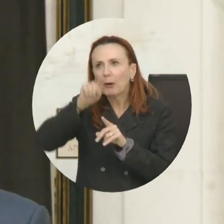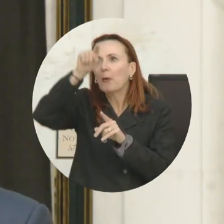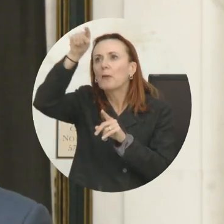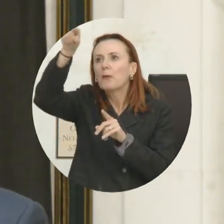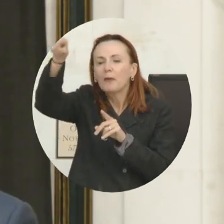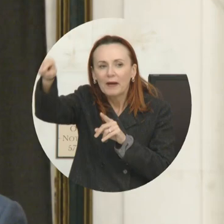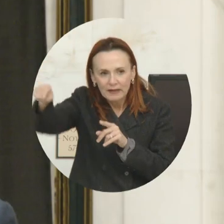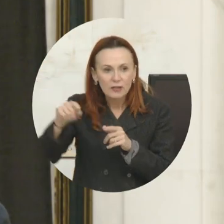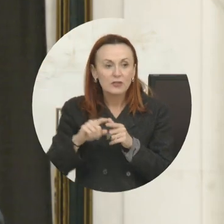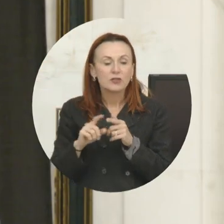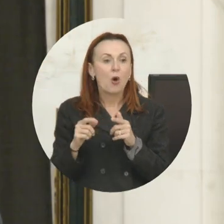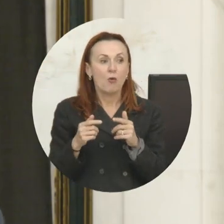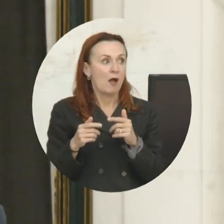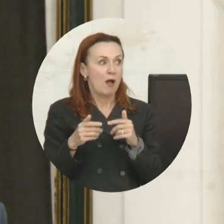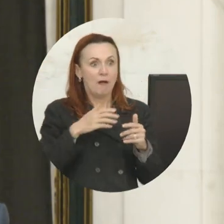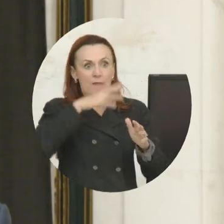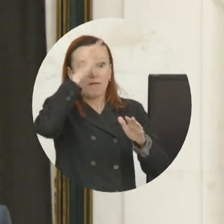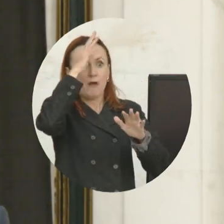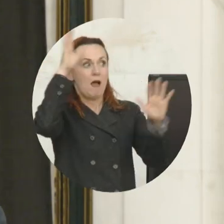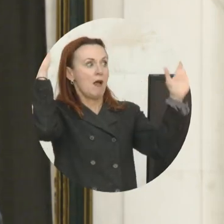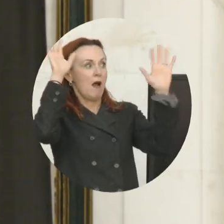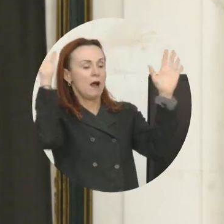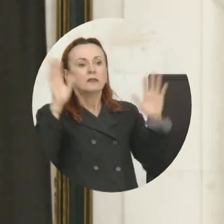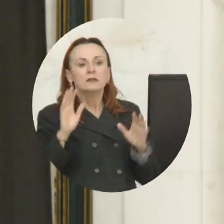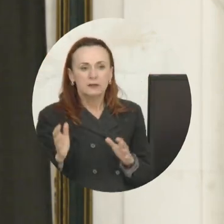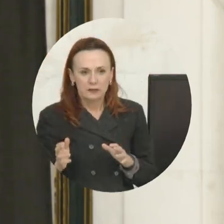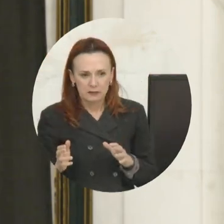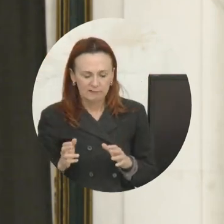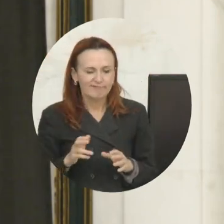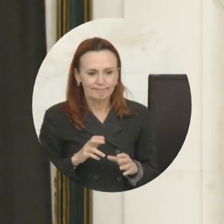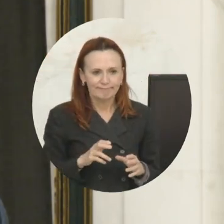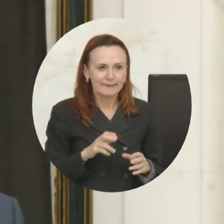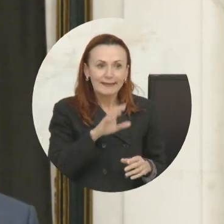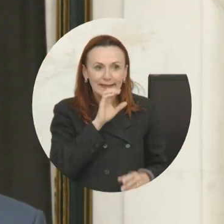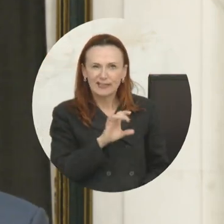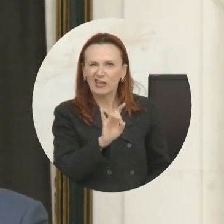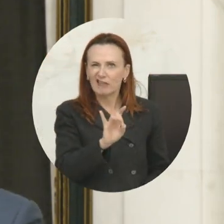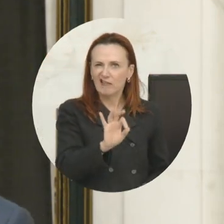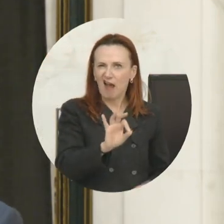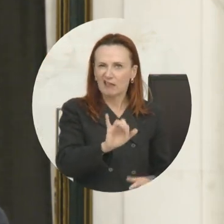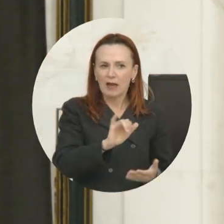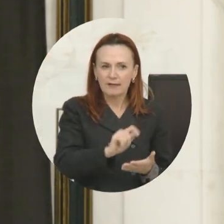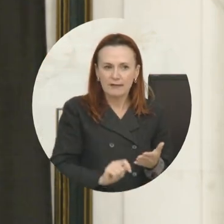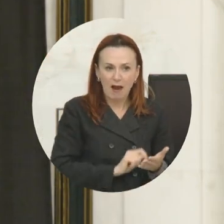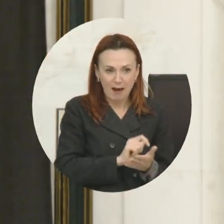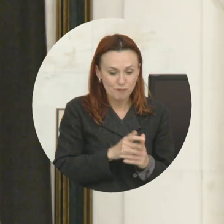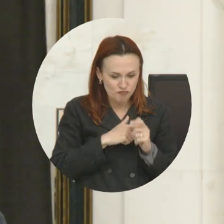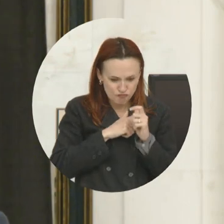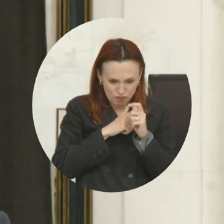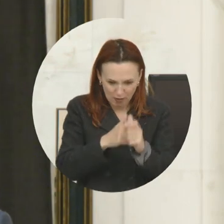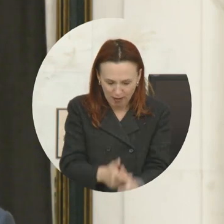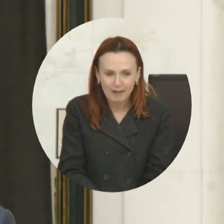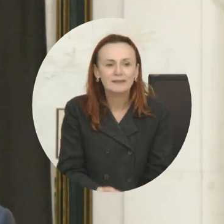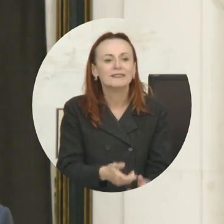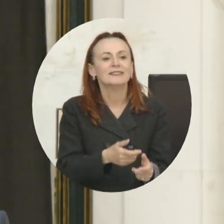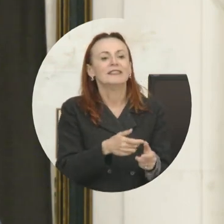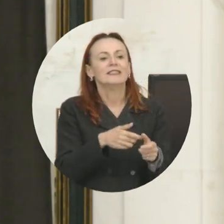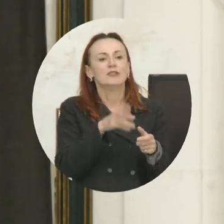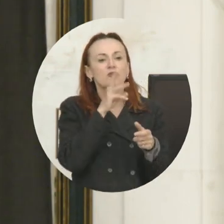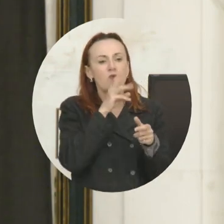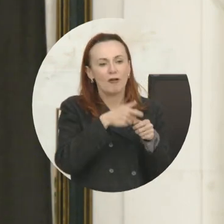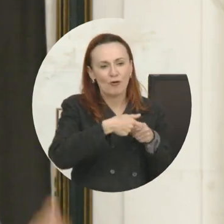And so my dad hops up at that point about 89 years of age, runs down, grabs a fire hose,